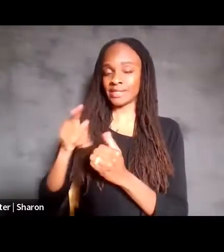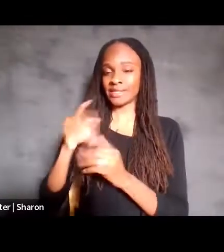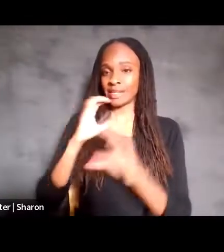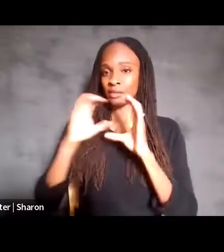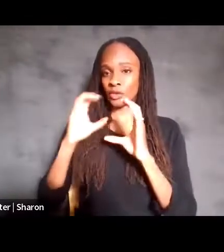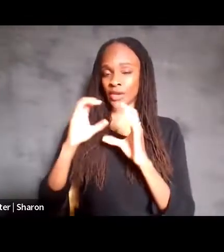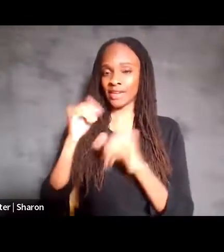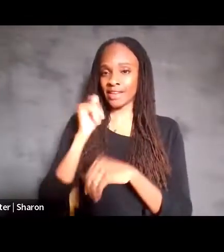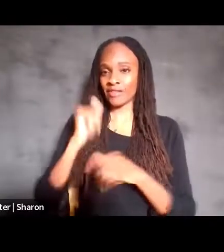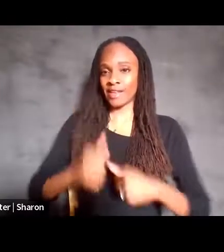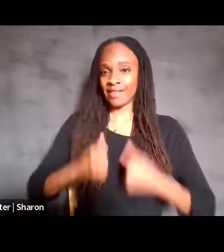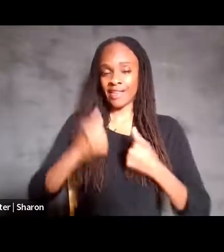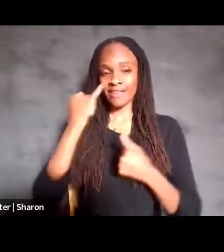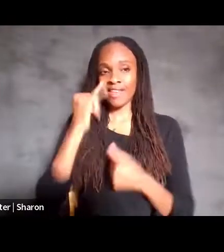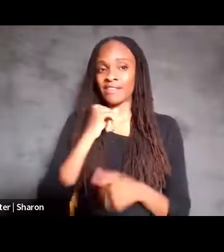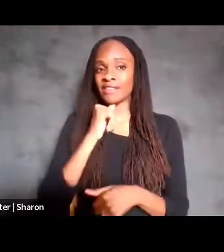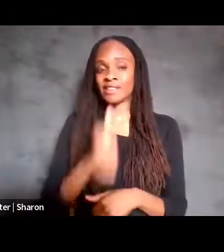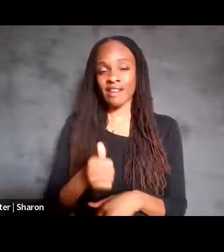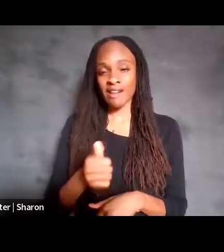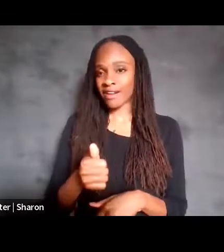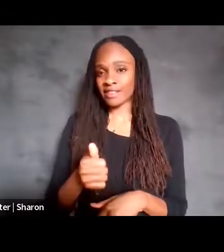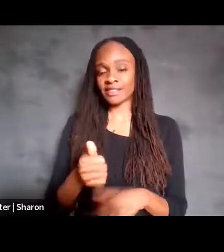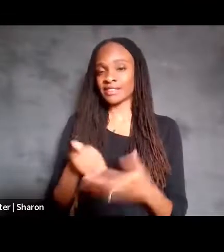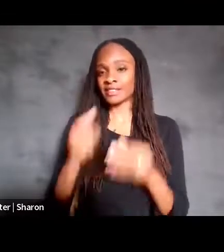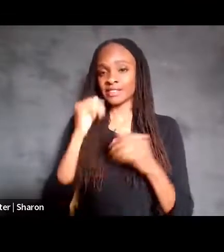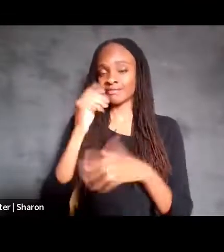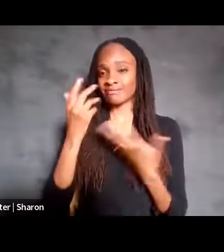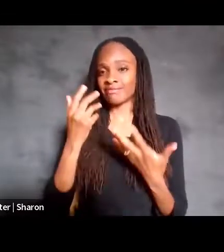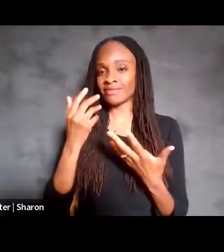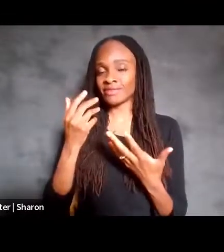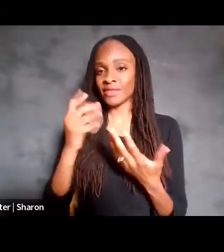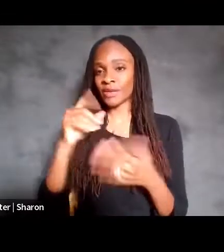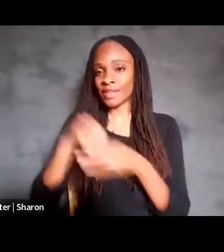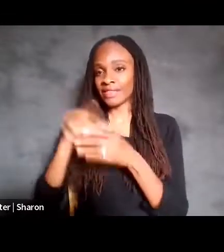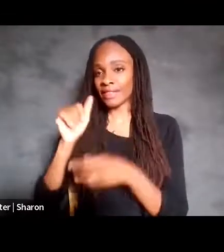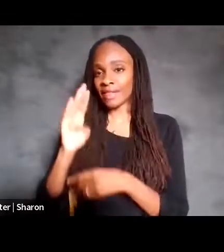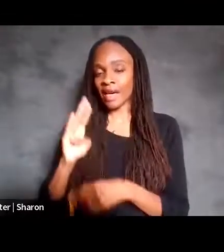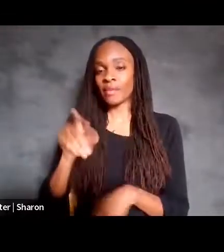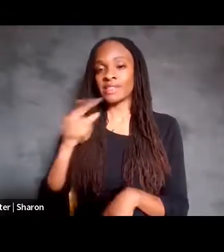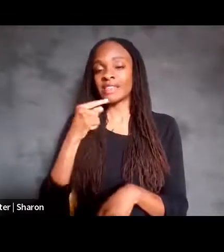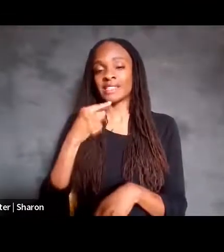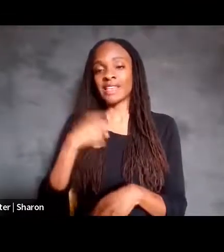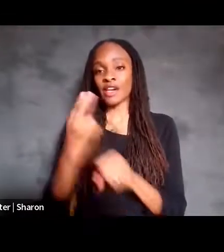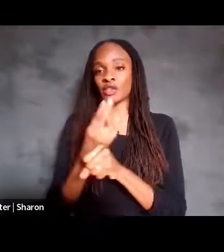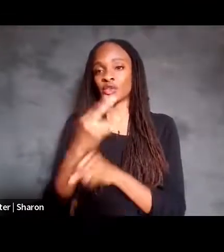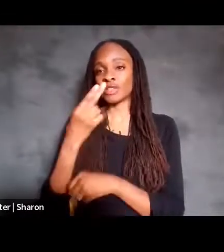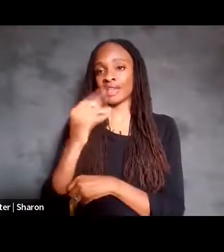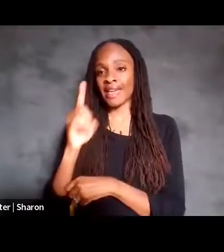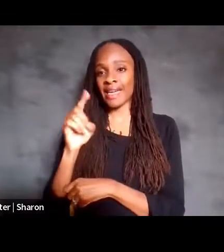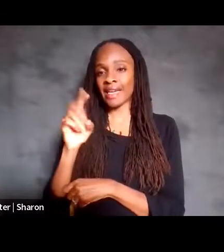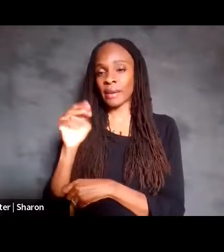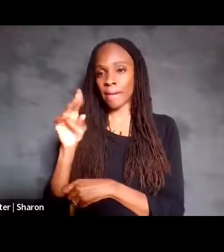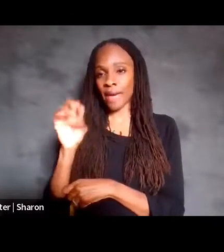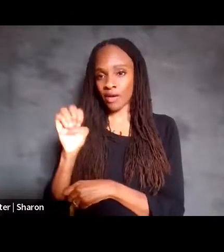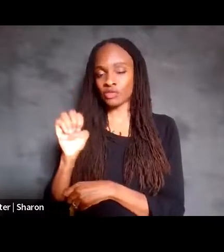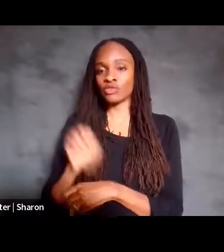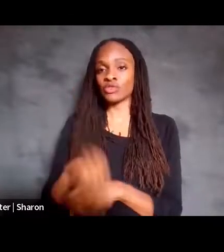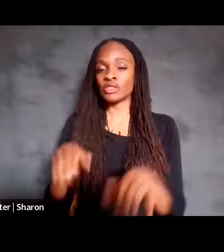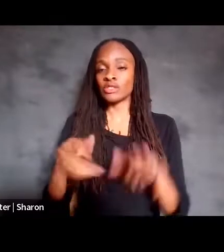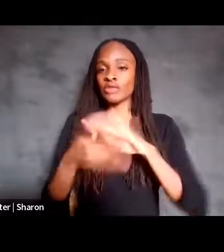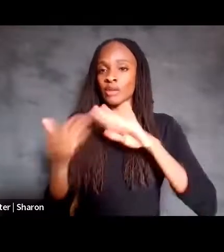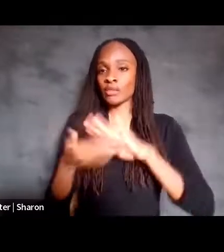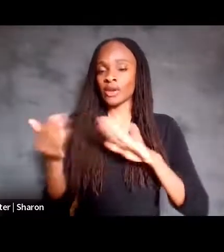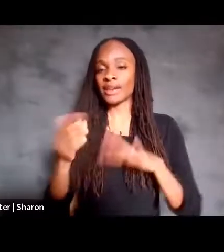lab and what kind of support do you need, Pancho has written, I use a head mouse to operate a desktop computer and communicate with